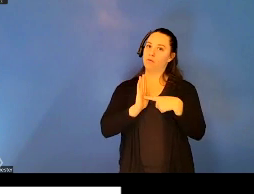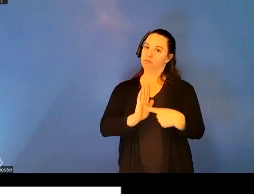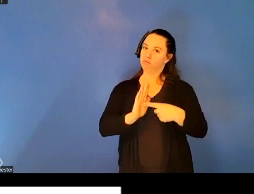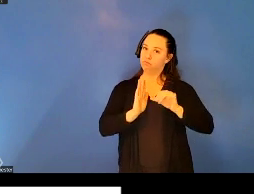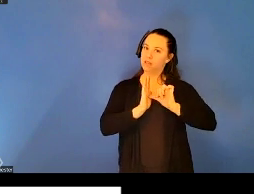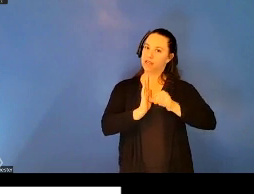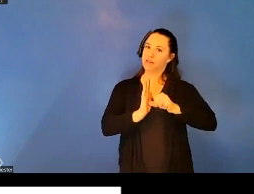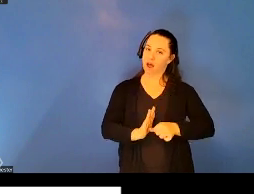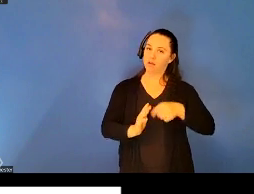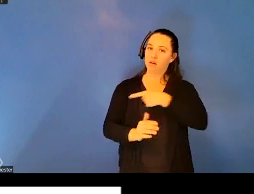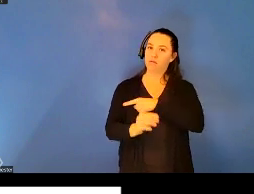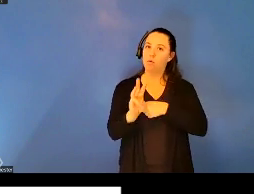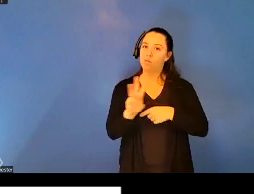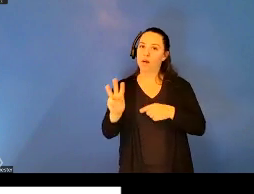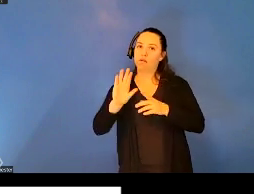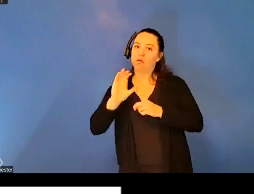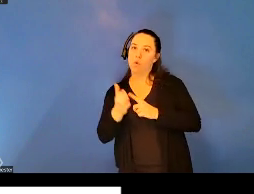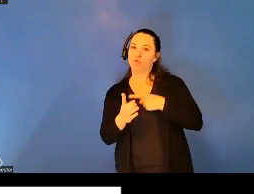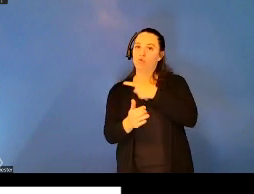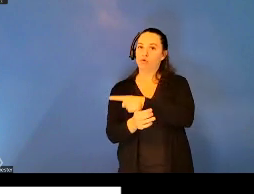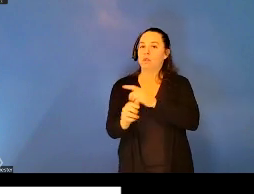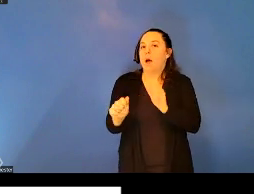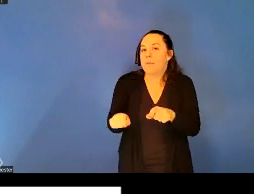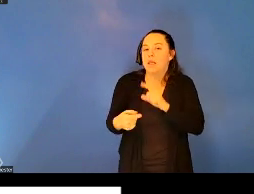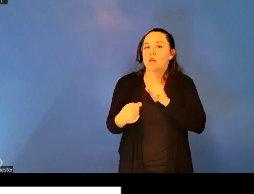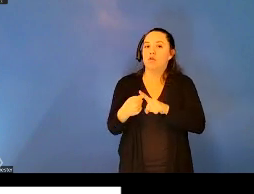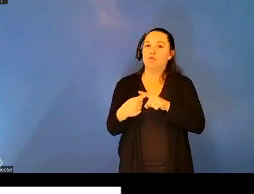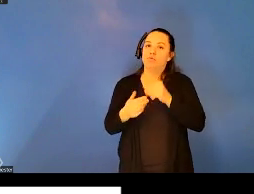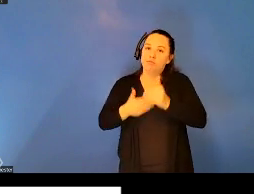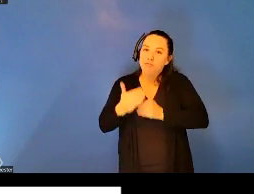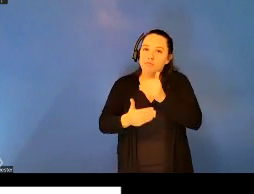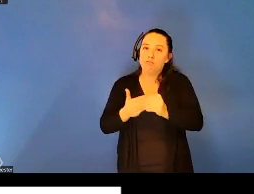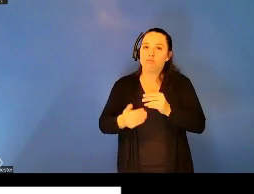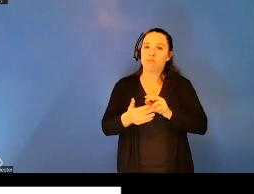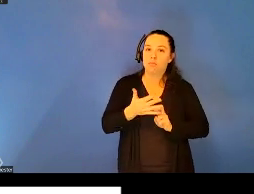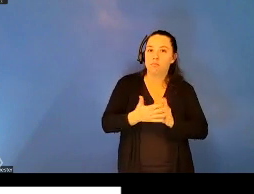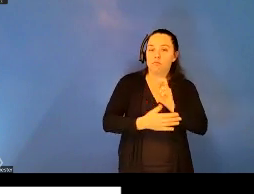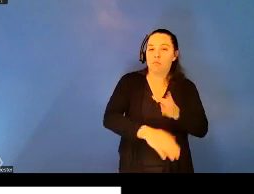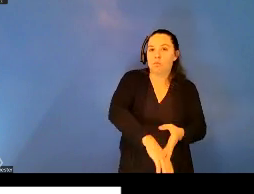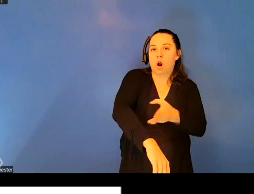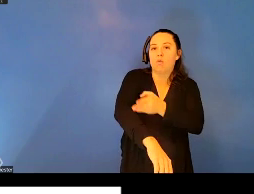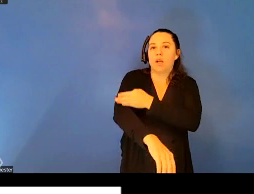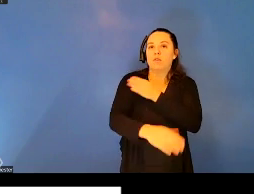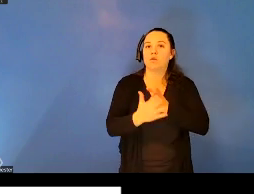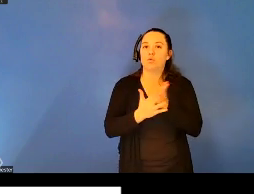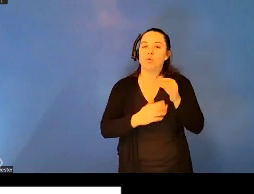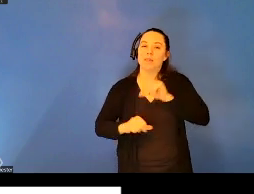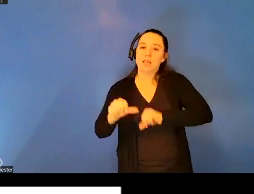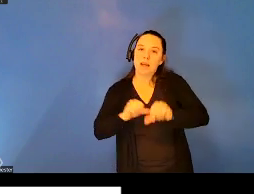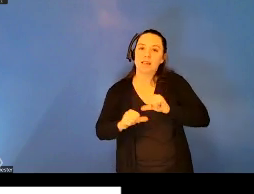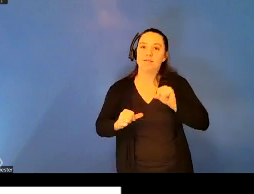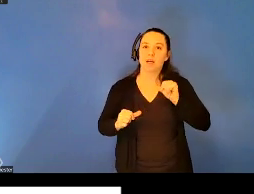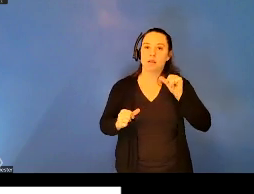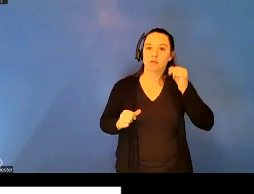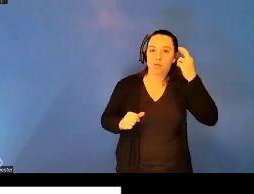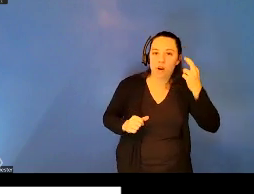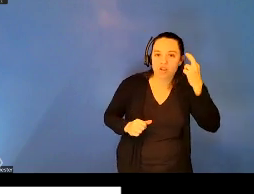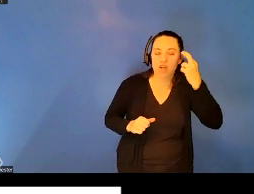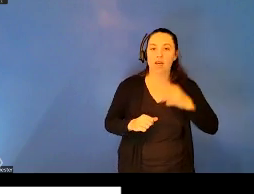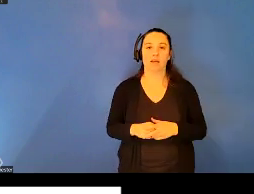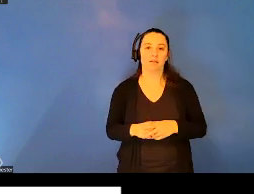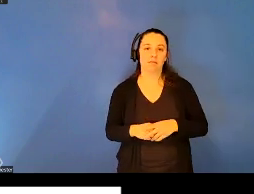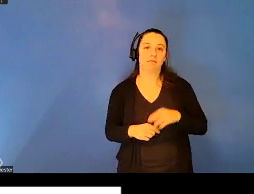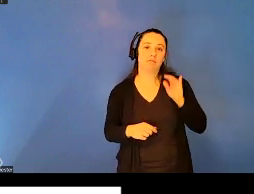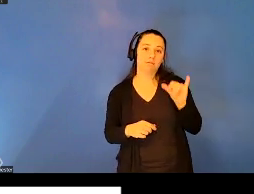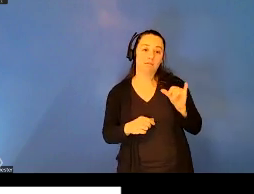capacity for progress through scientific rationality and bureaucratization. The construction of this myth of modernity built from